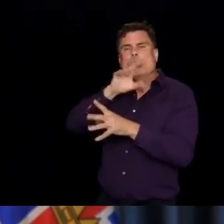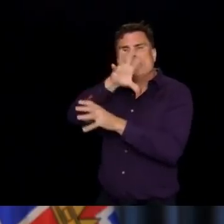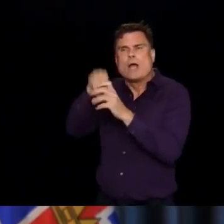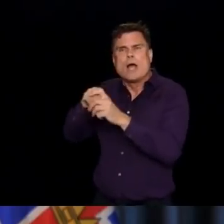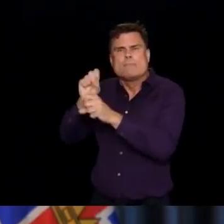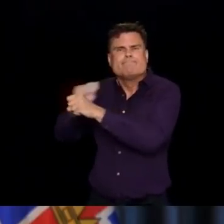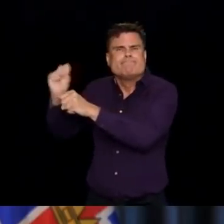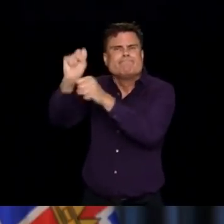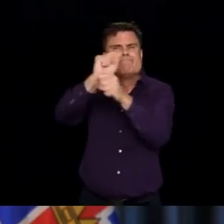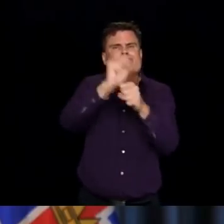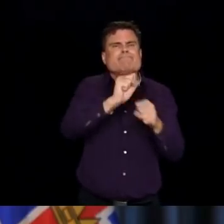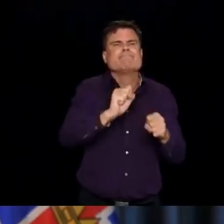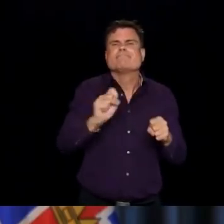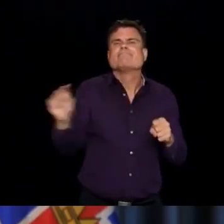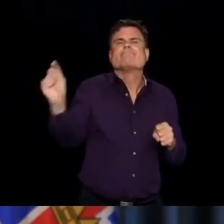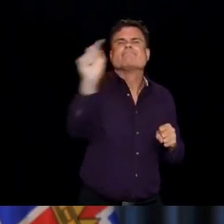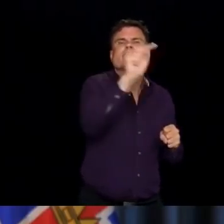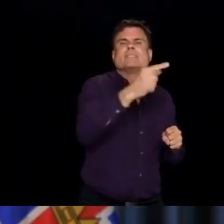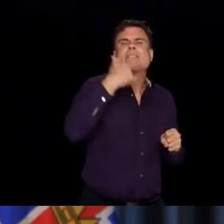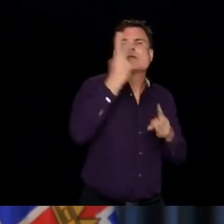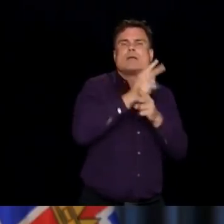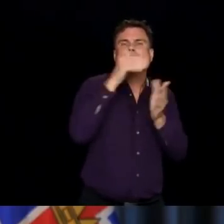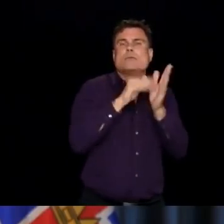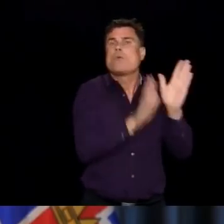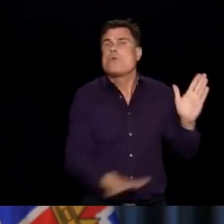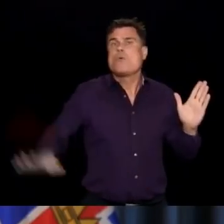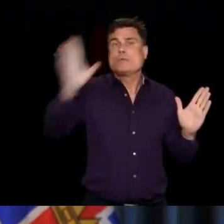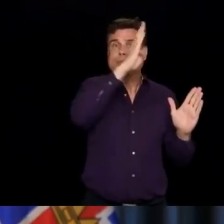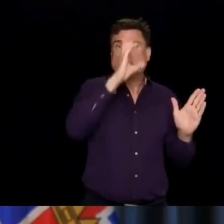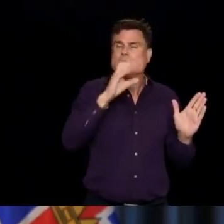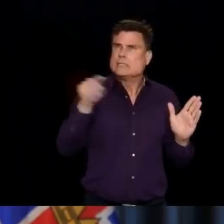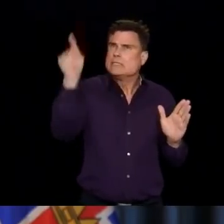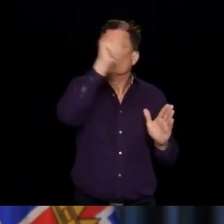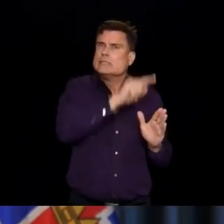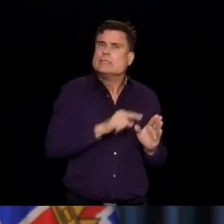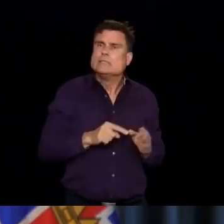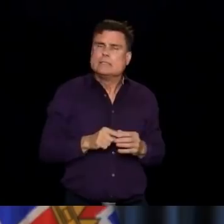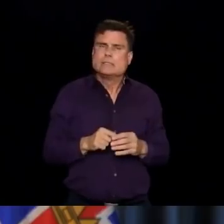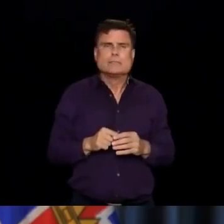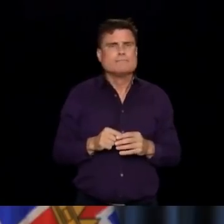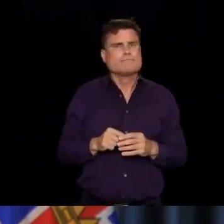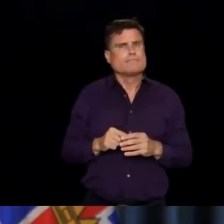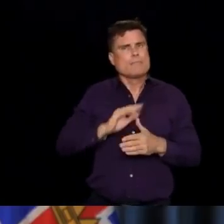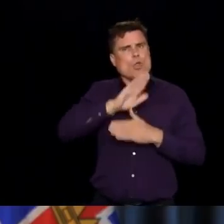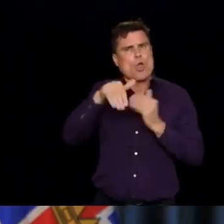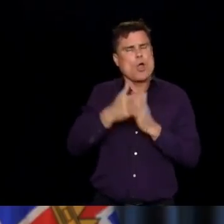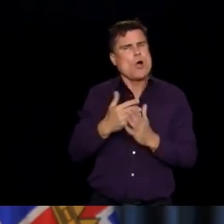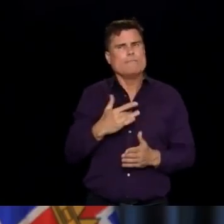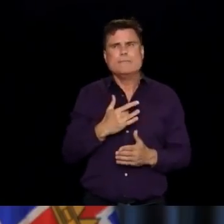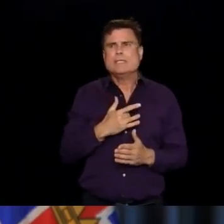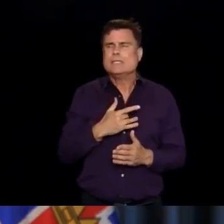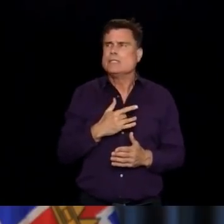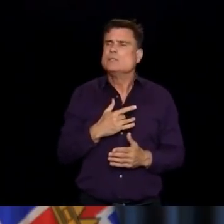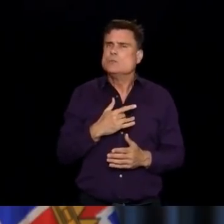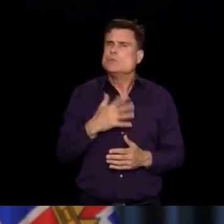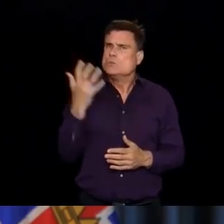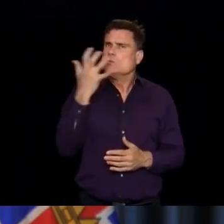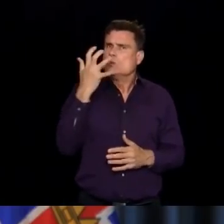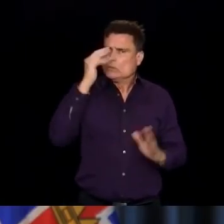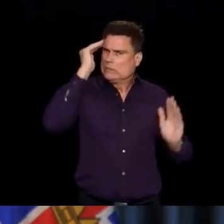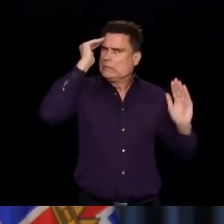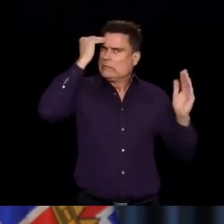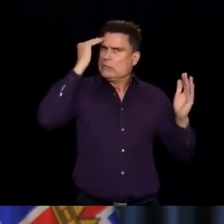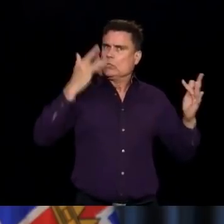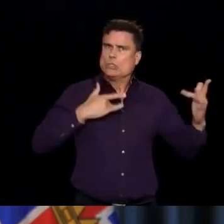situation at Holy Family and at Mission Memorial and at other care homes in BC, all those who have felt the